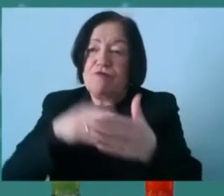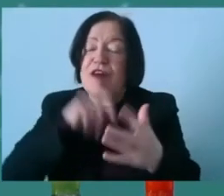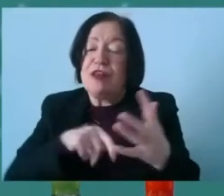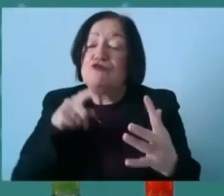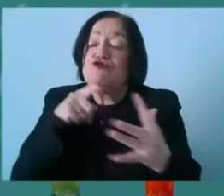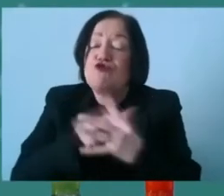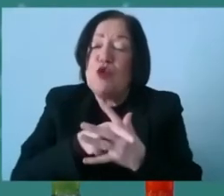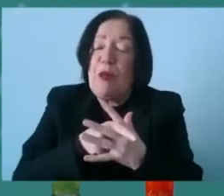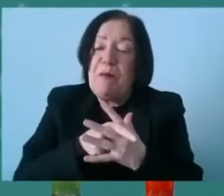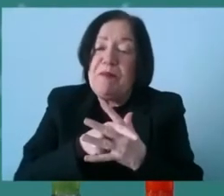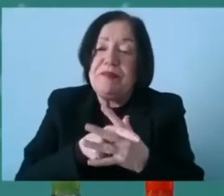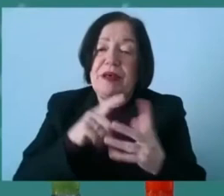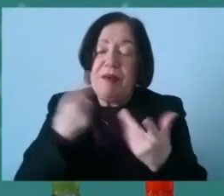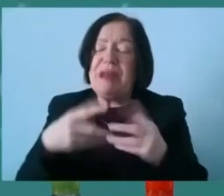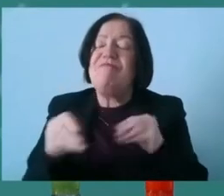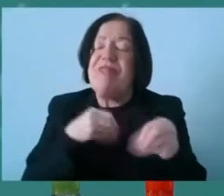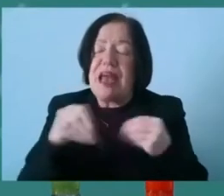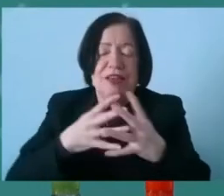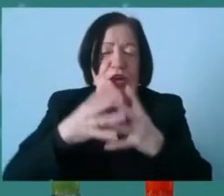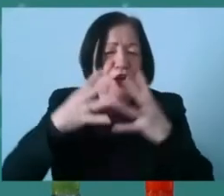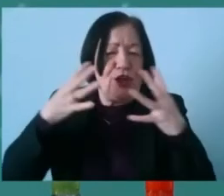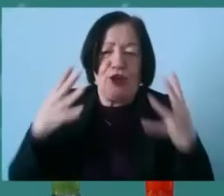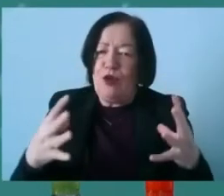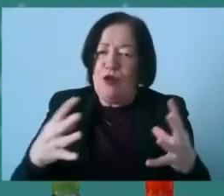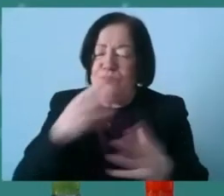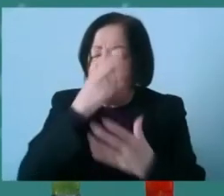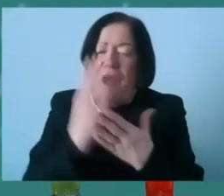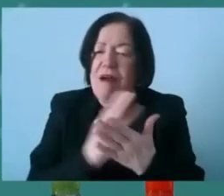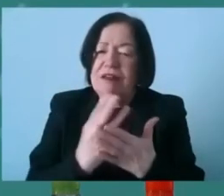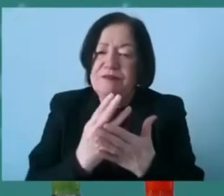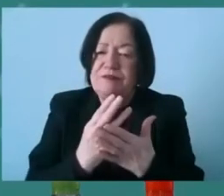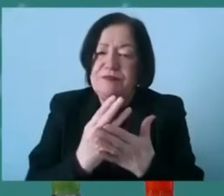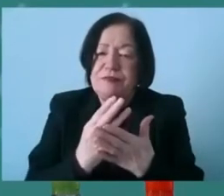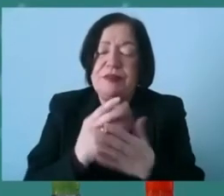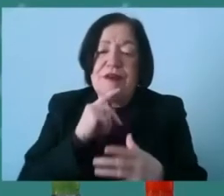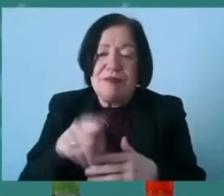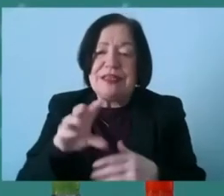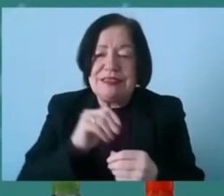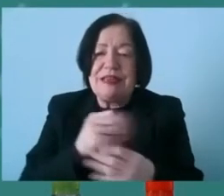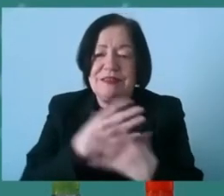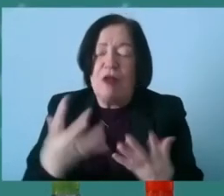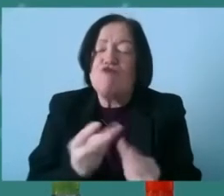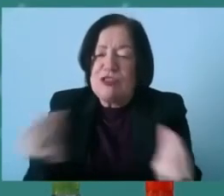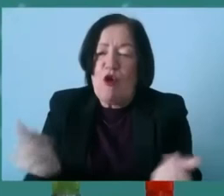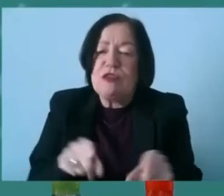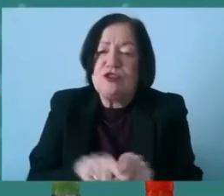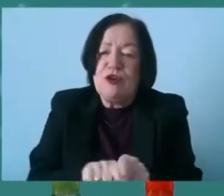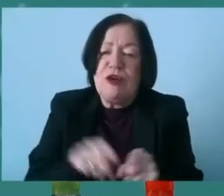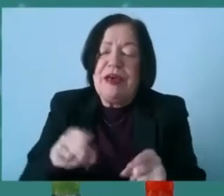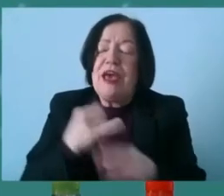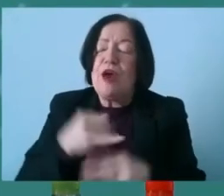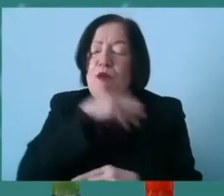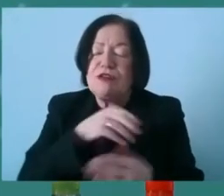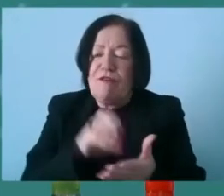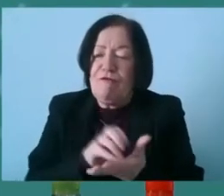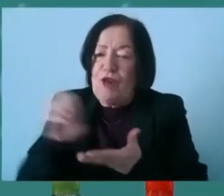i think being flexible is a huge important part of that but certainly that takes a bit of resource as well so the importance of the funding and